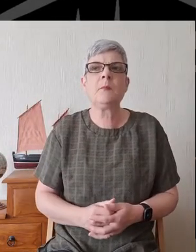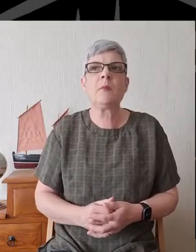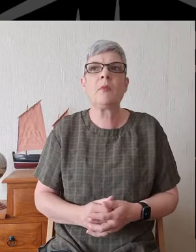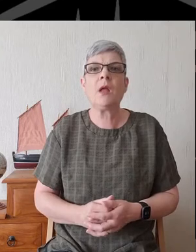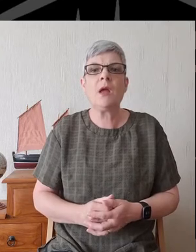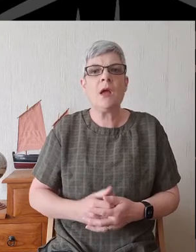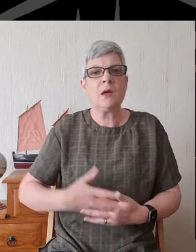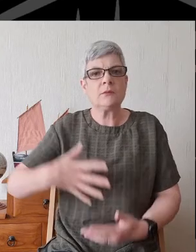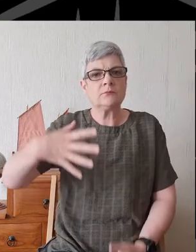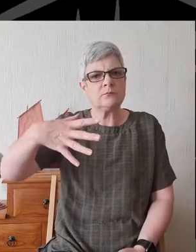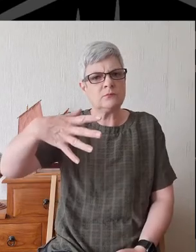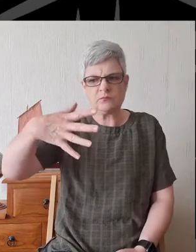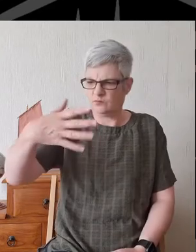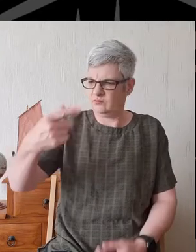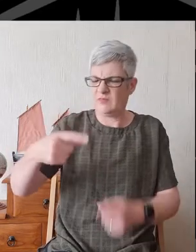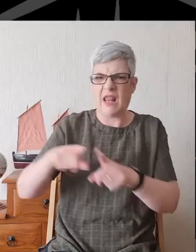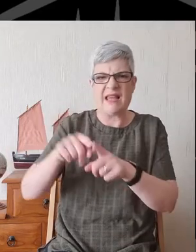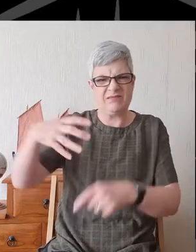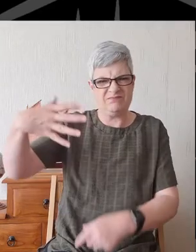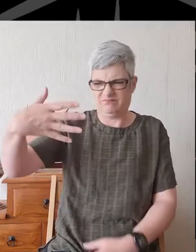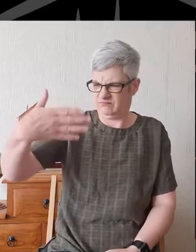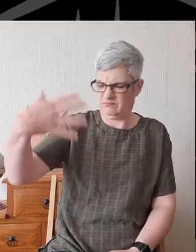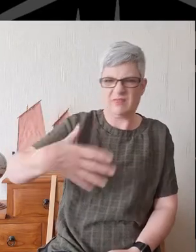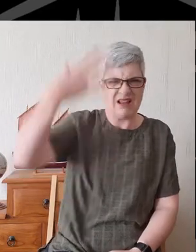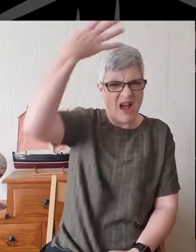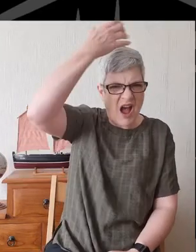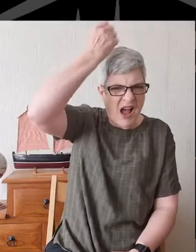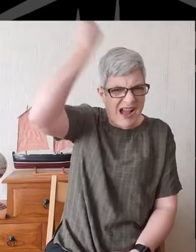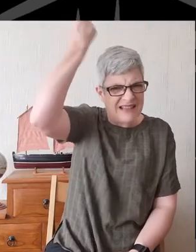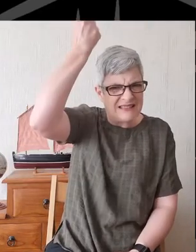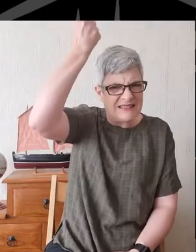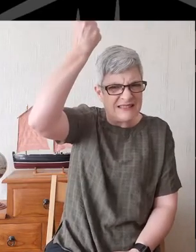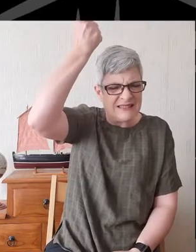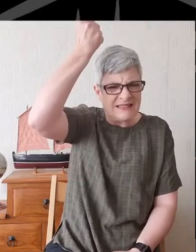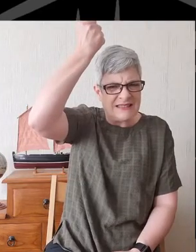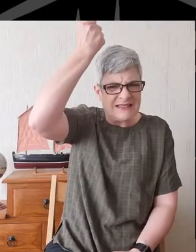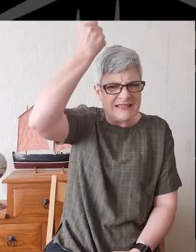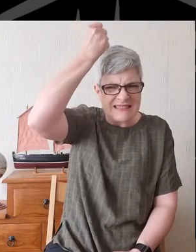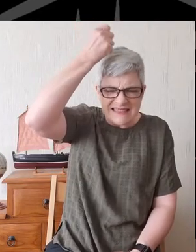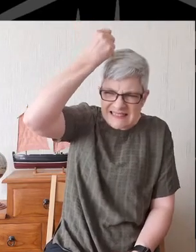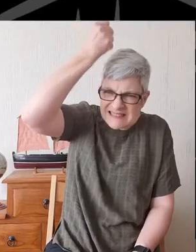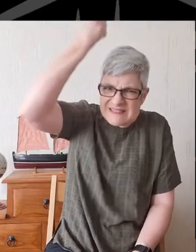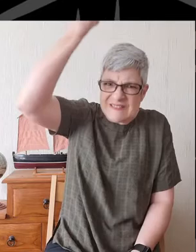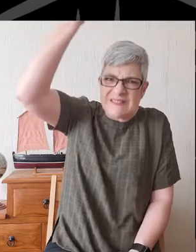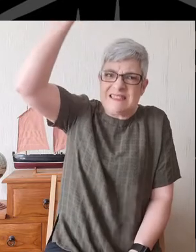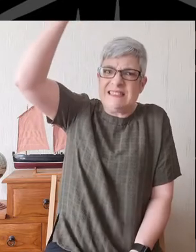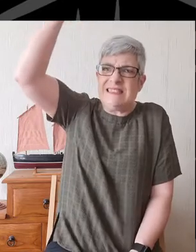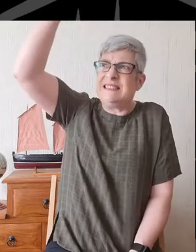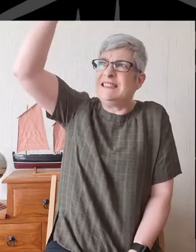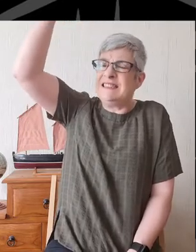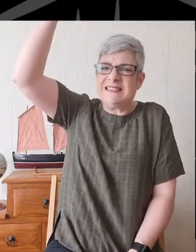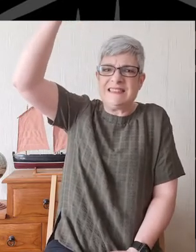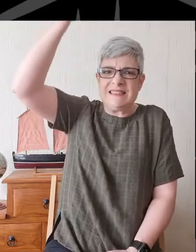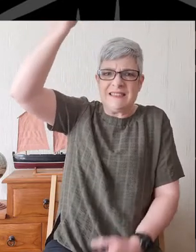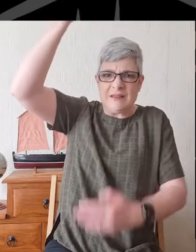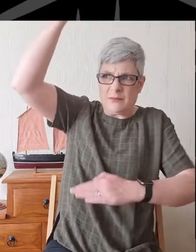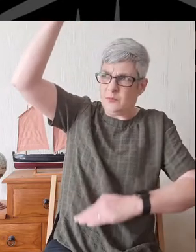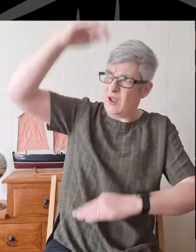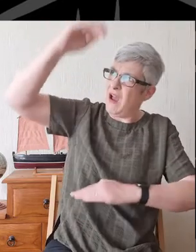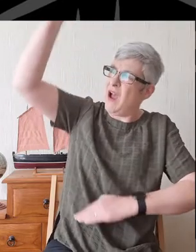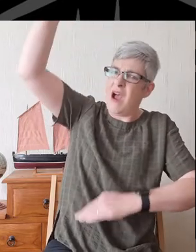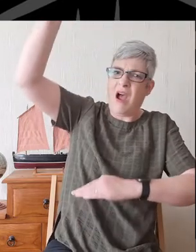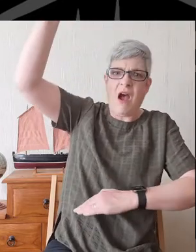He stretched out what looked like a hand, and took me by the hair of my head. The Spirit lifted me up between earth and heaven,